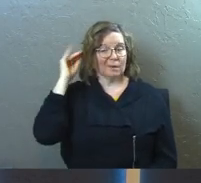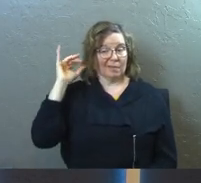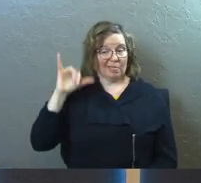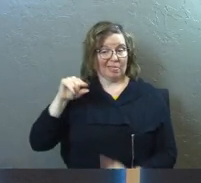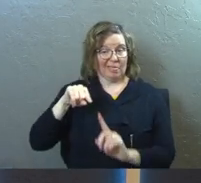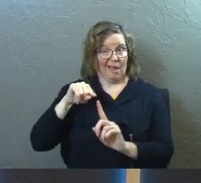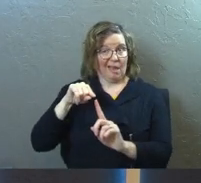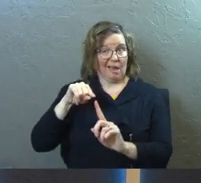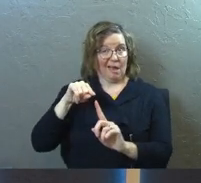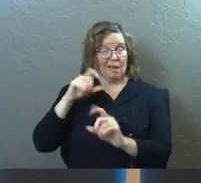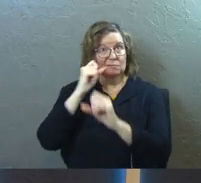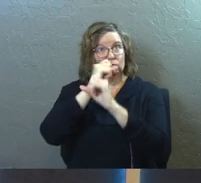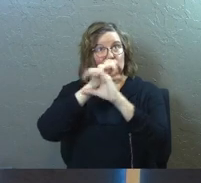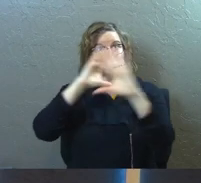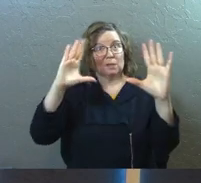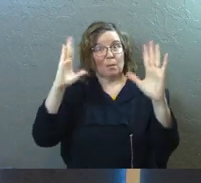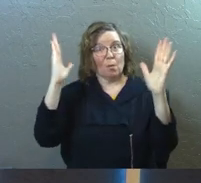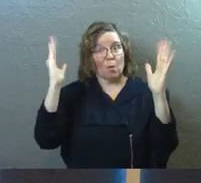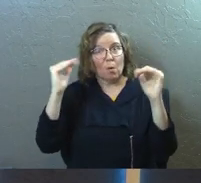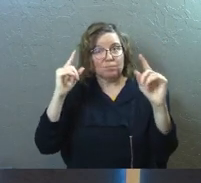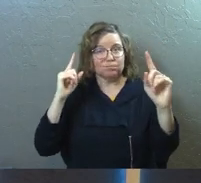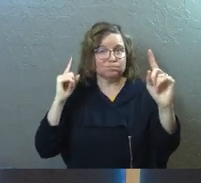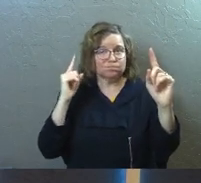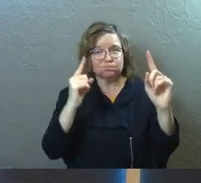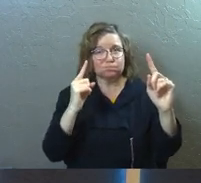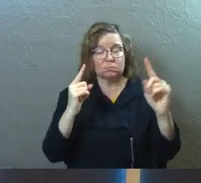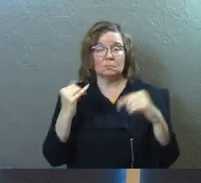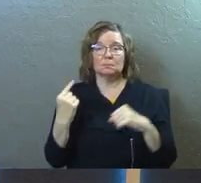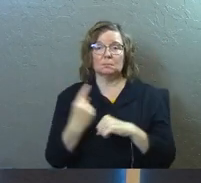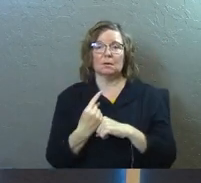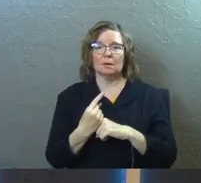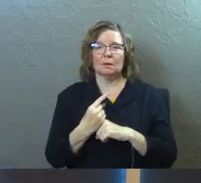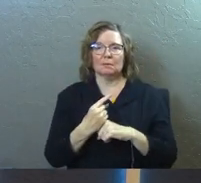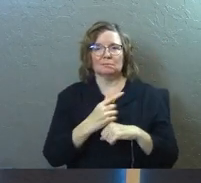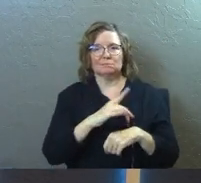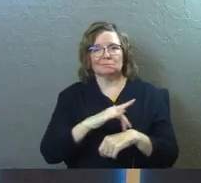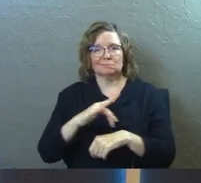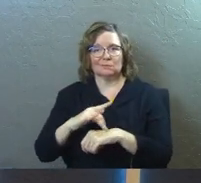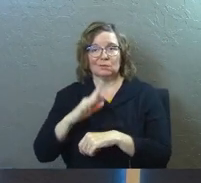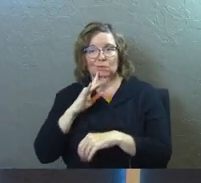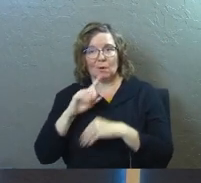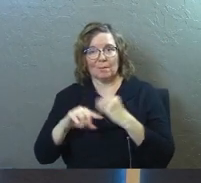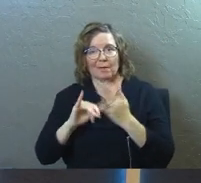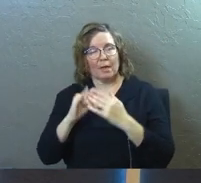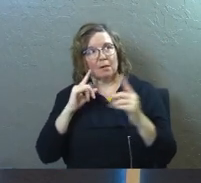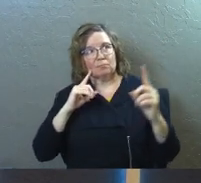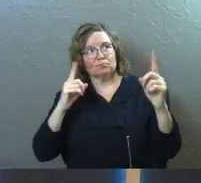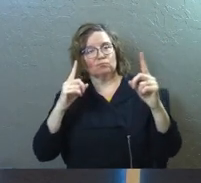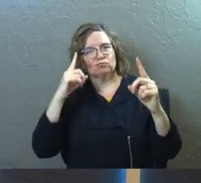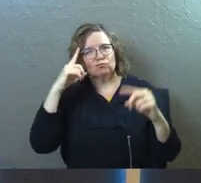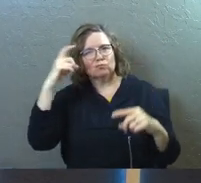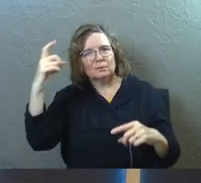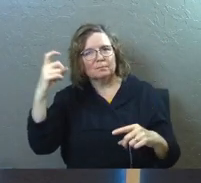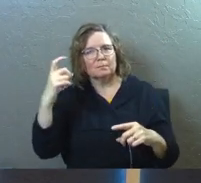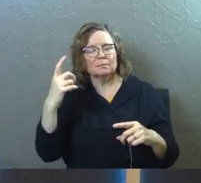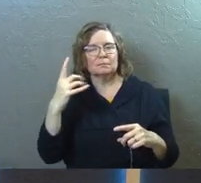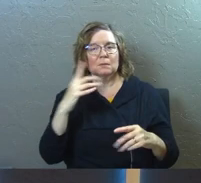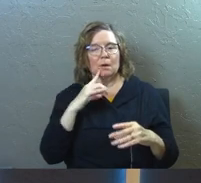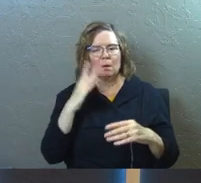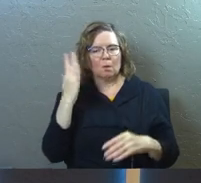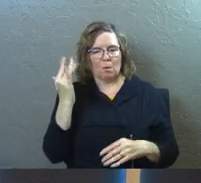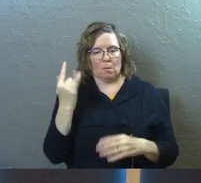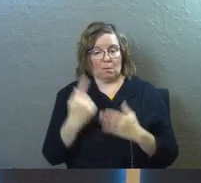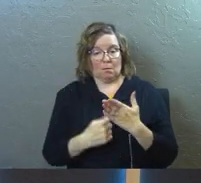That's the dream for many of us. And so today we're going to talk about that dream, and we're going to talk about